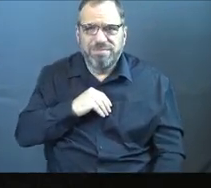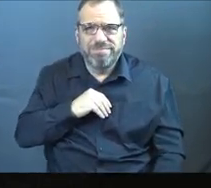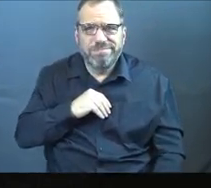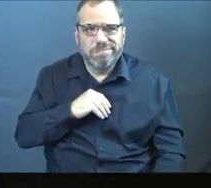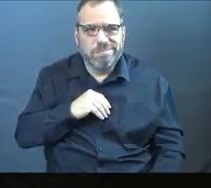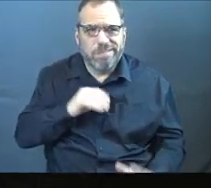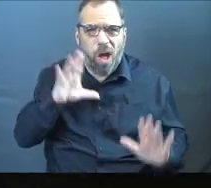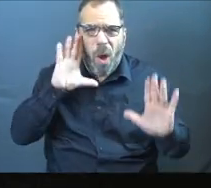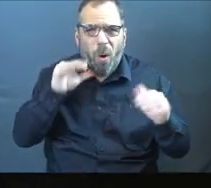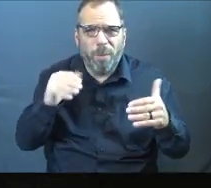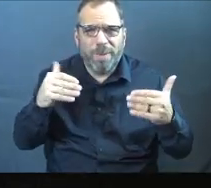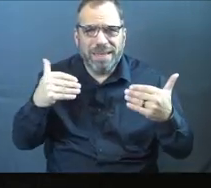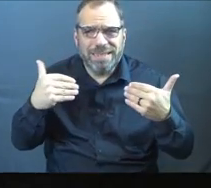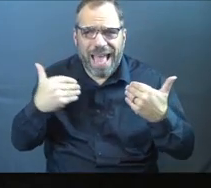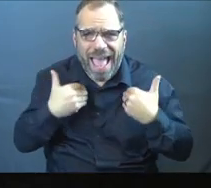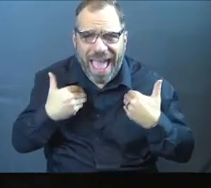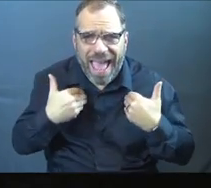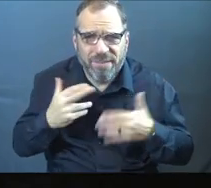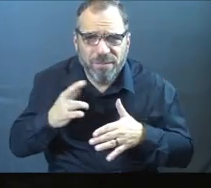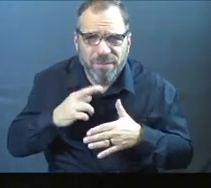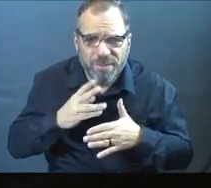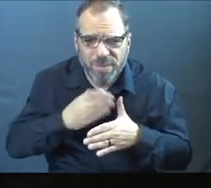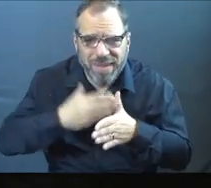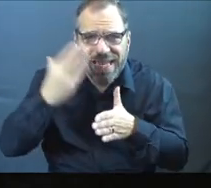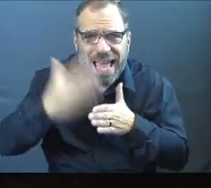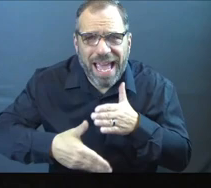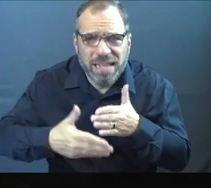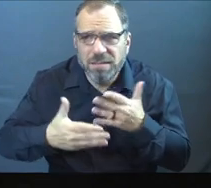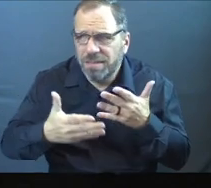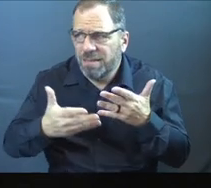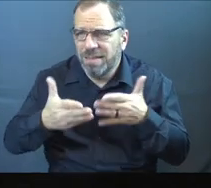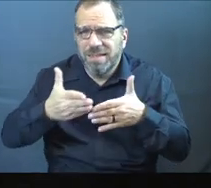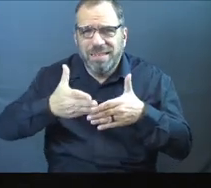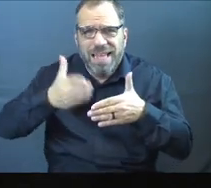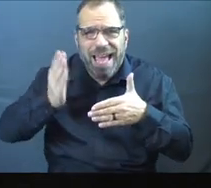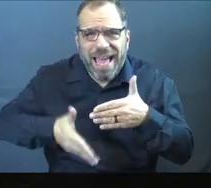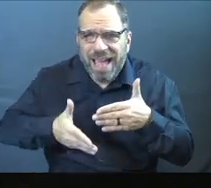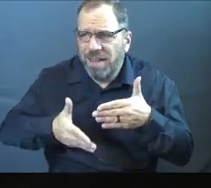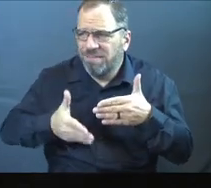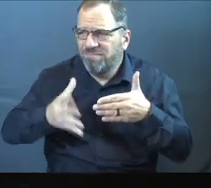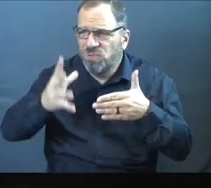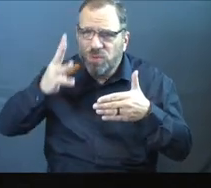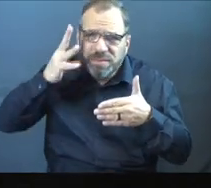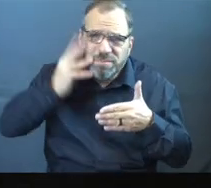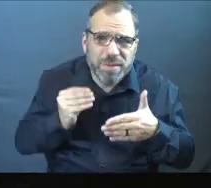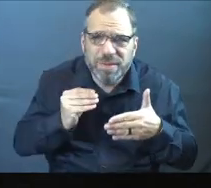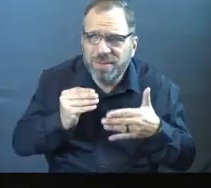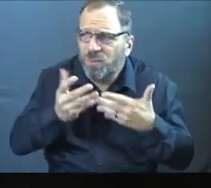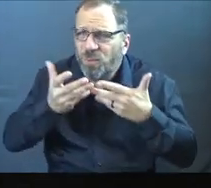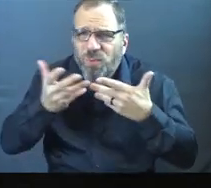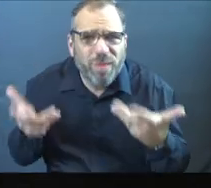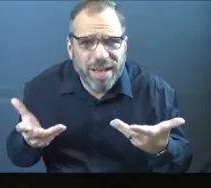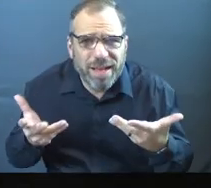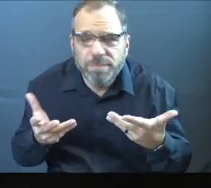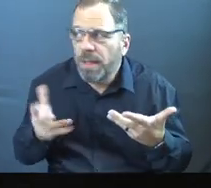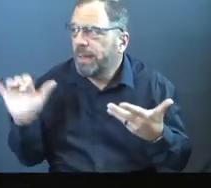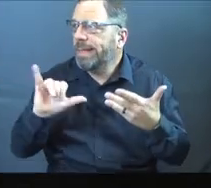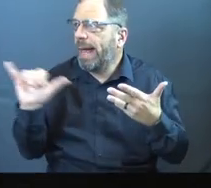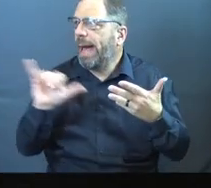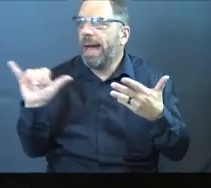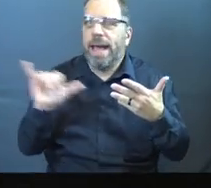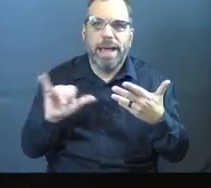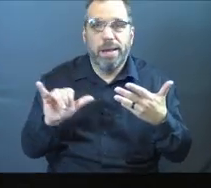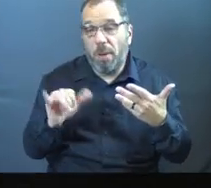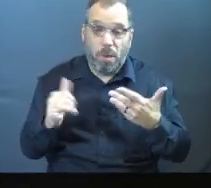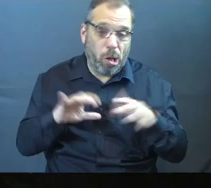what we're hoping to get out of this time of prayer and fasting. We don't really know what we're hoping to experience, right? Like a lot of times it's